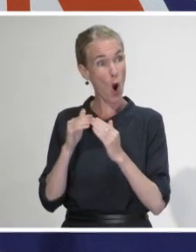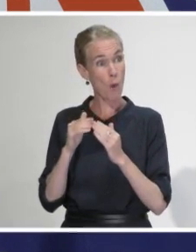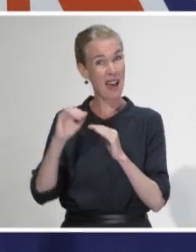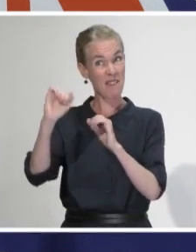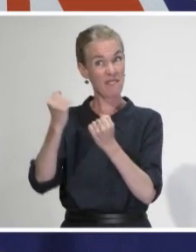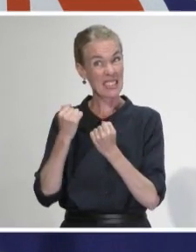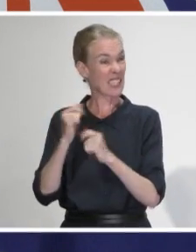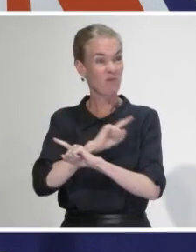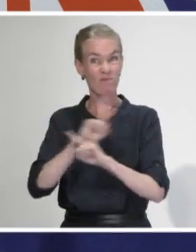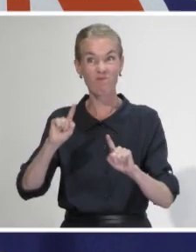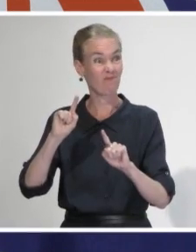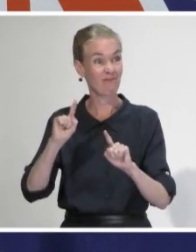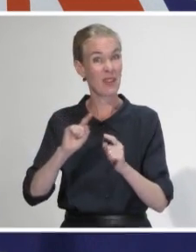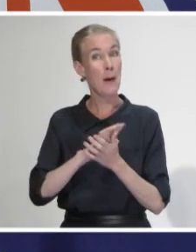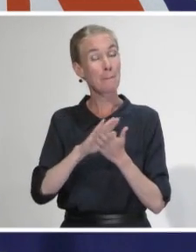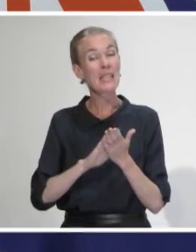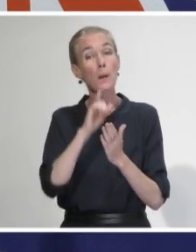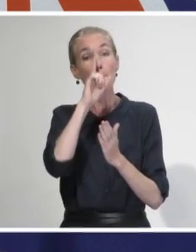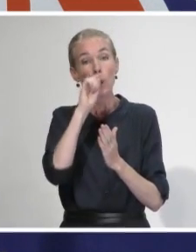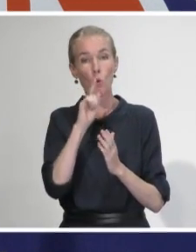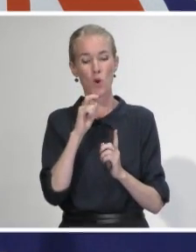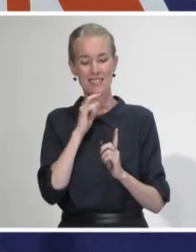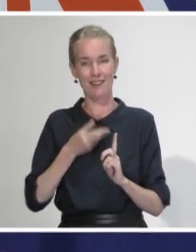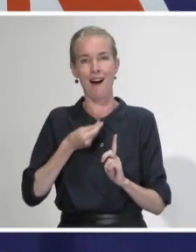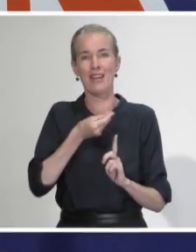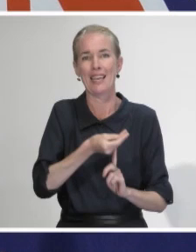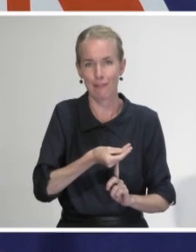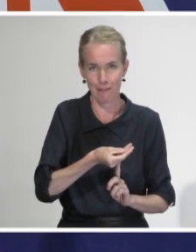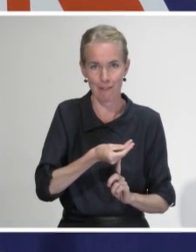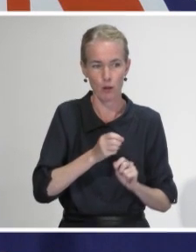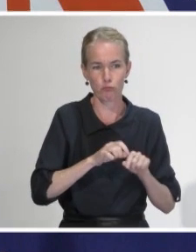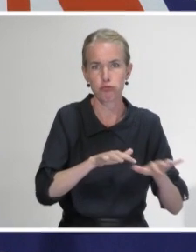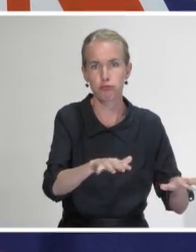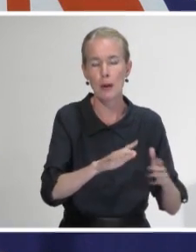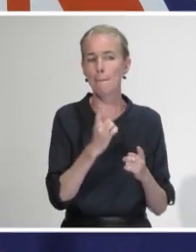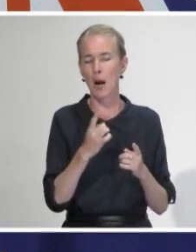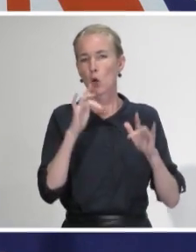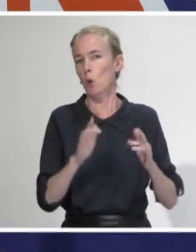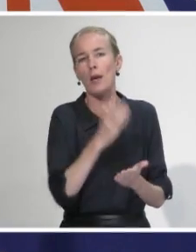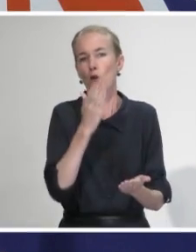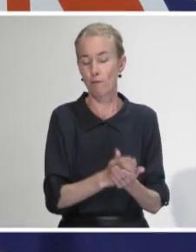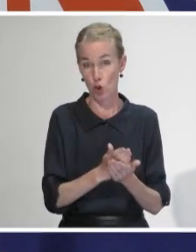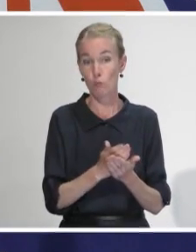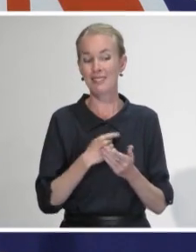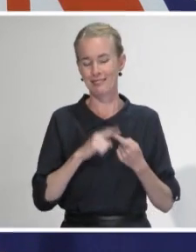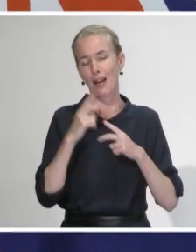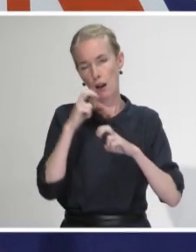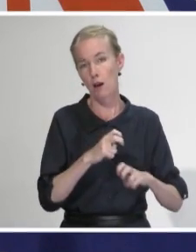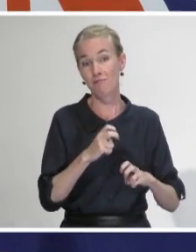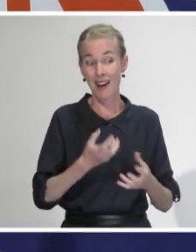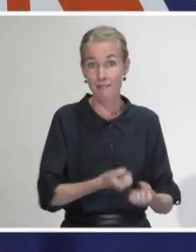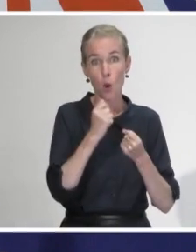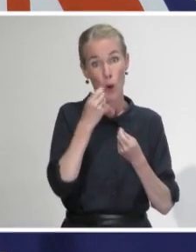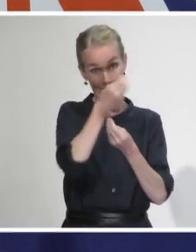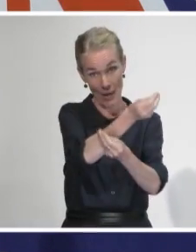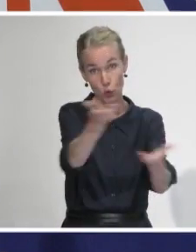source of introduction is through a staff member but that hasn't been confirmed in either of those two clusters as yet. But as soon as we do have that information we'll